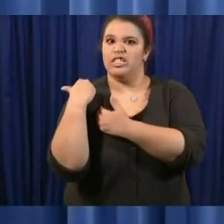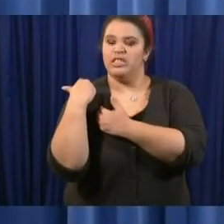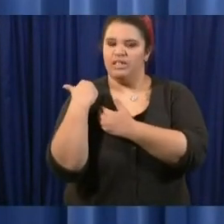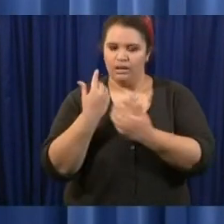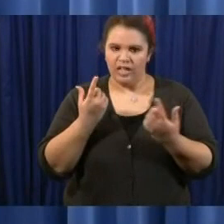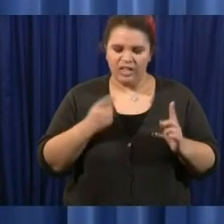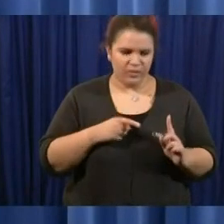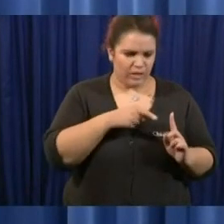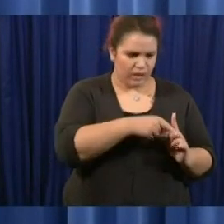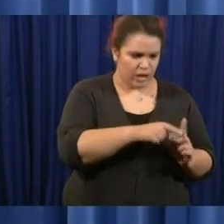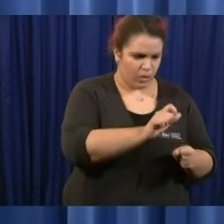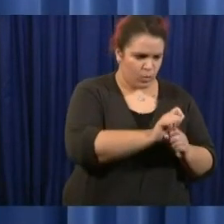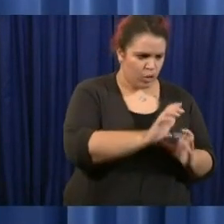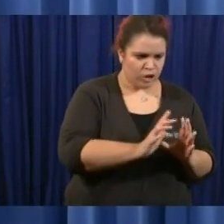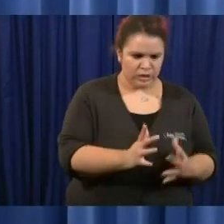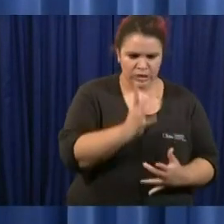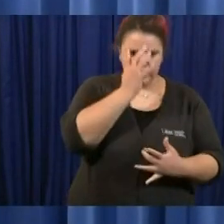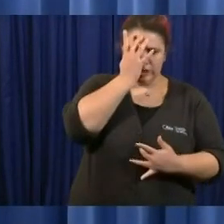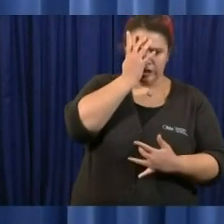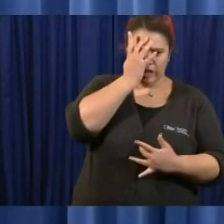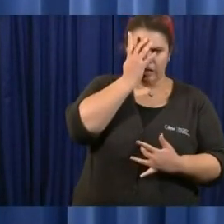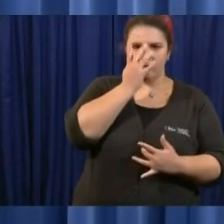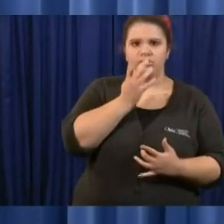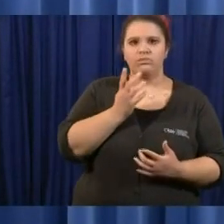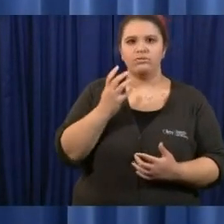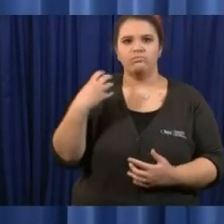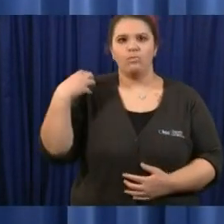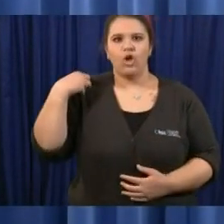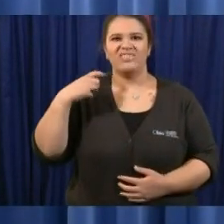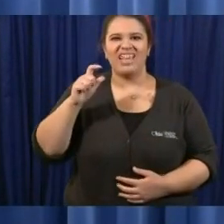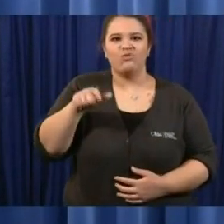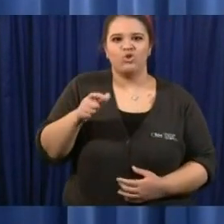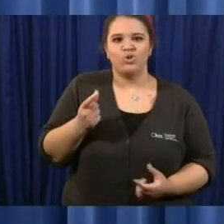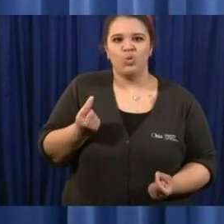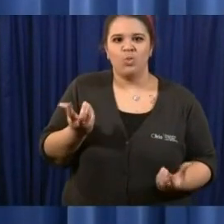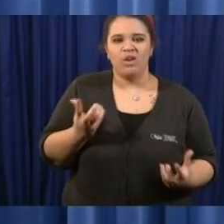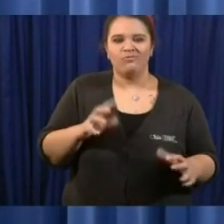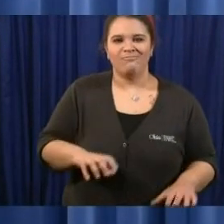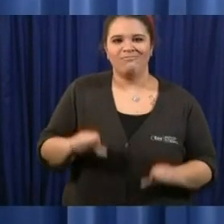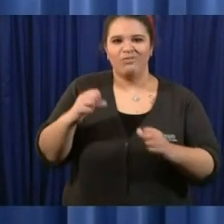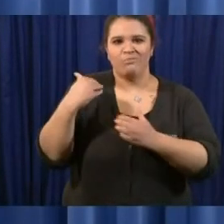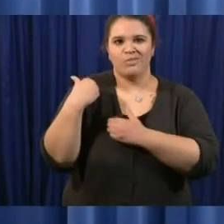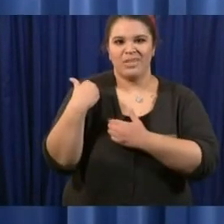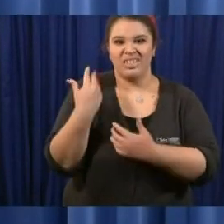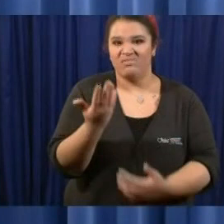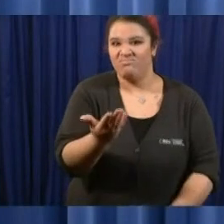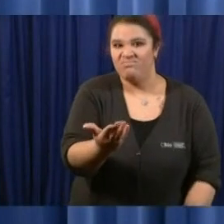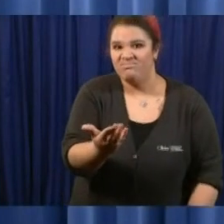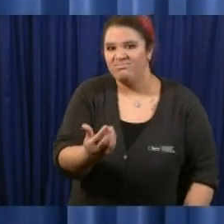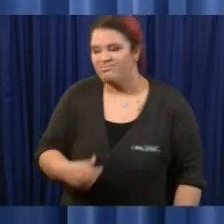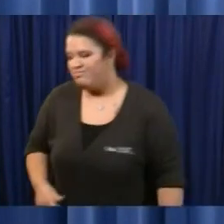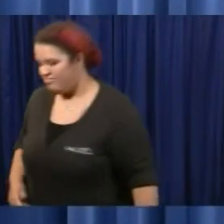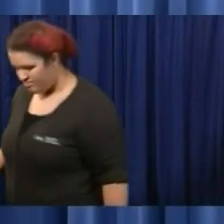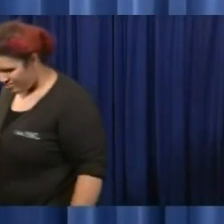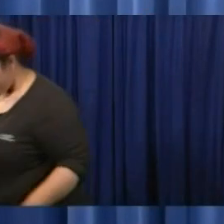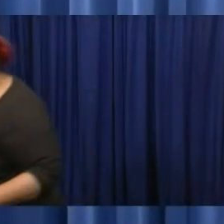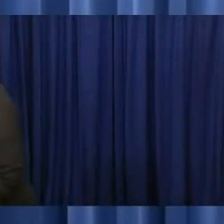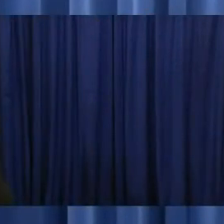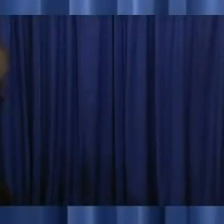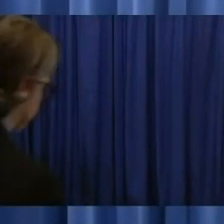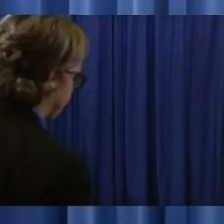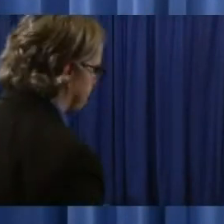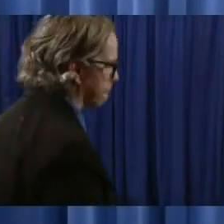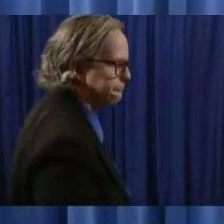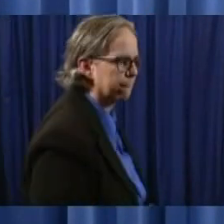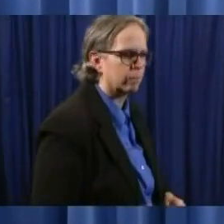uh i'm not going to play lawyer today uh um so i no i don't i don't have a comment about that that